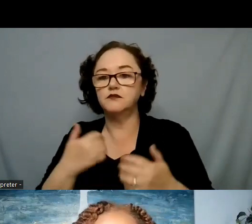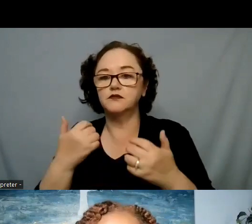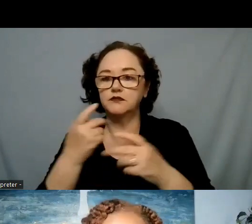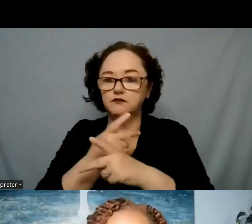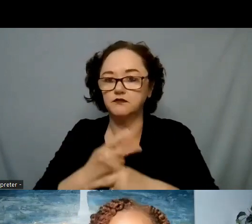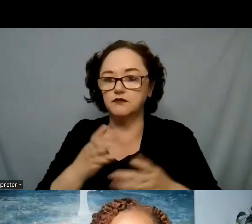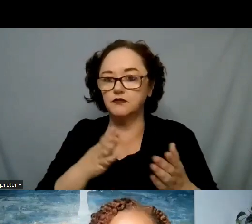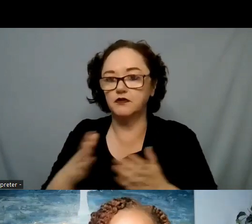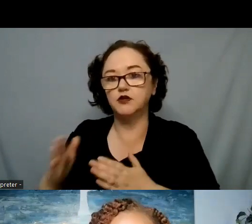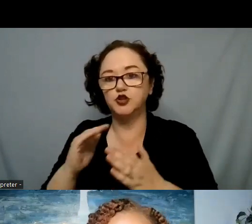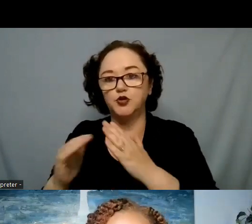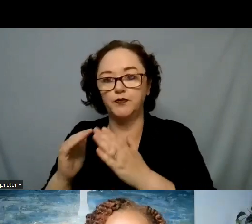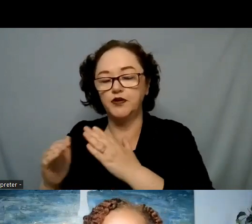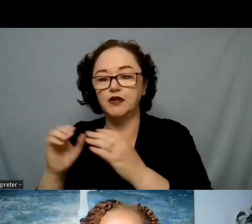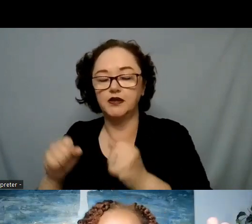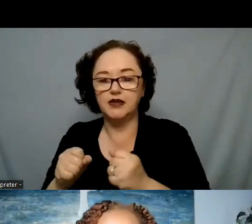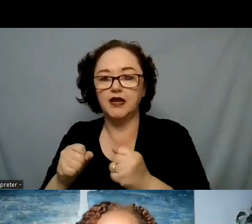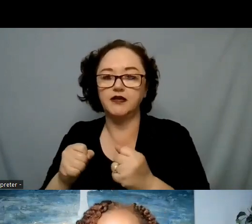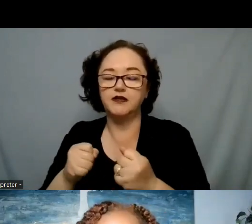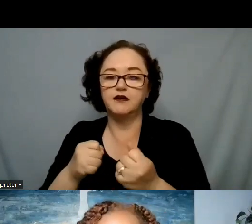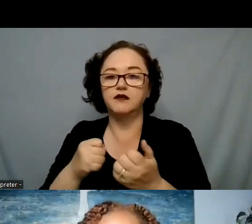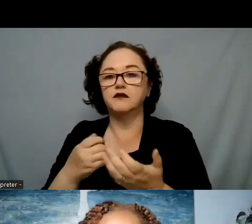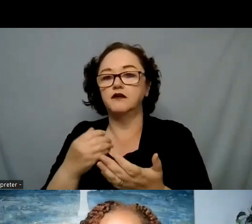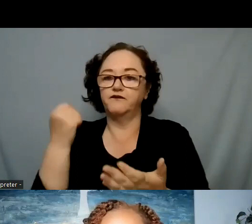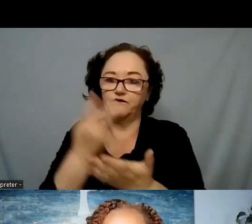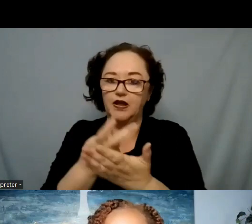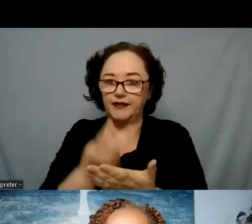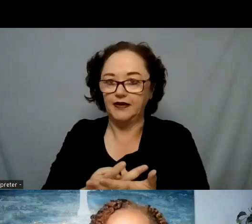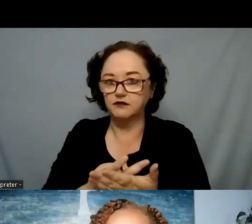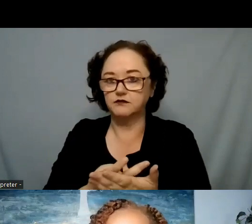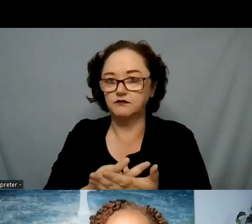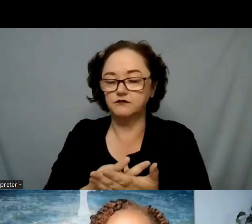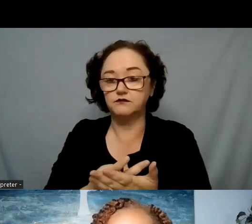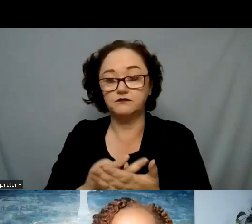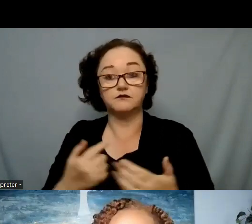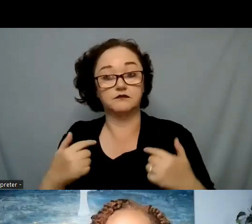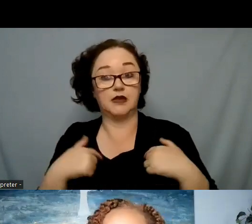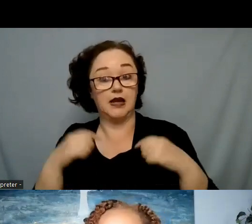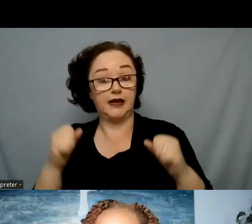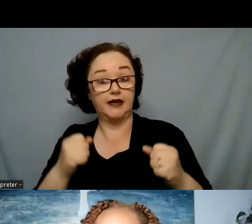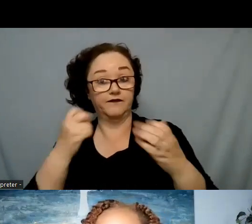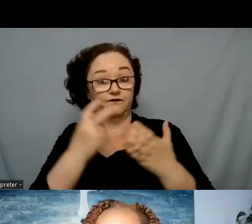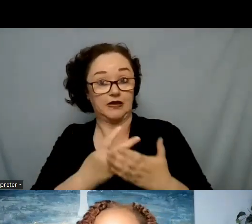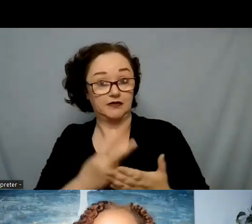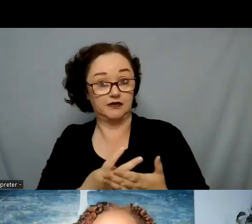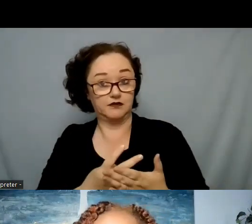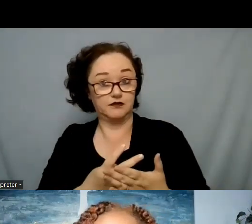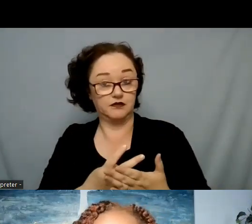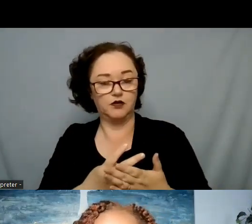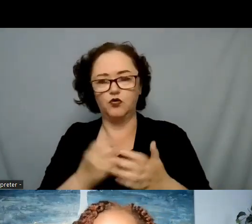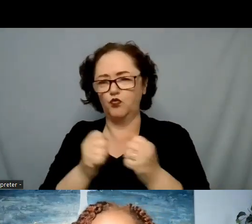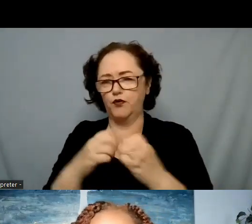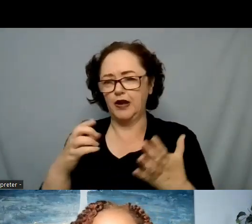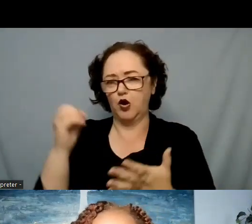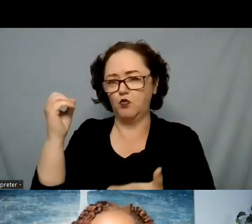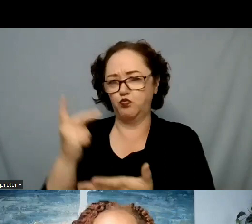validation doesn't mean approval so I can validate something without saying that and so I can validate